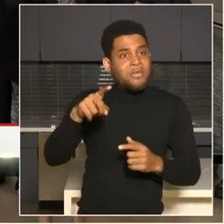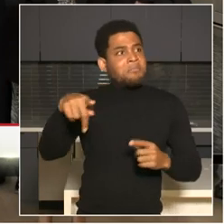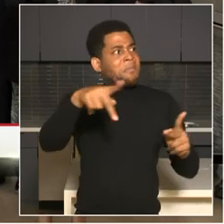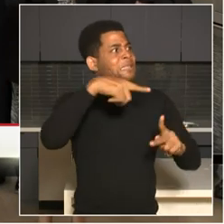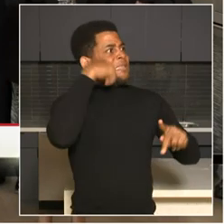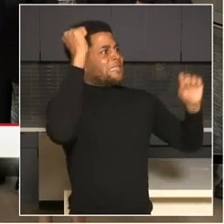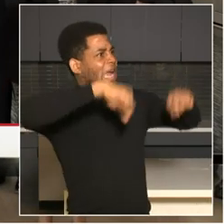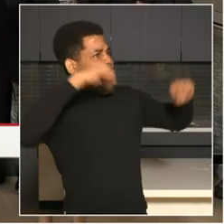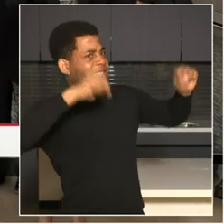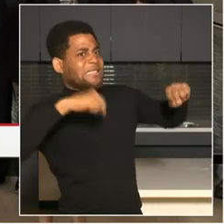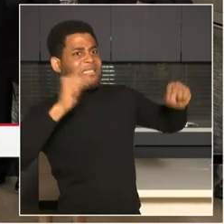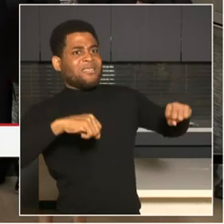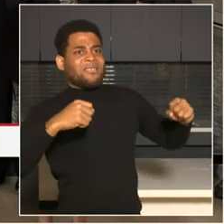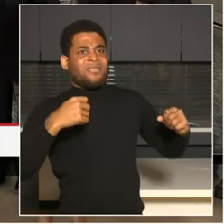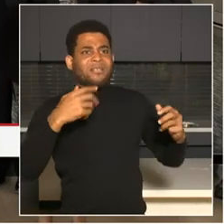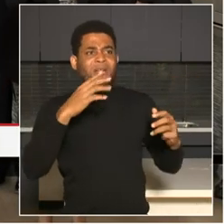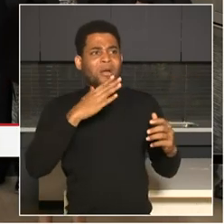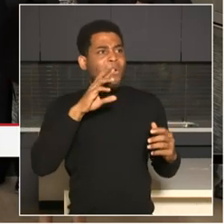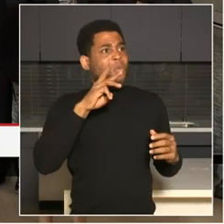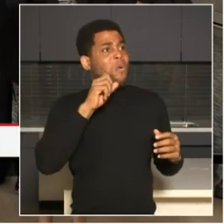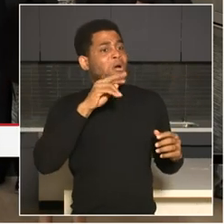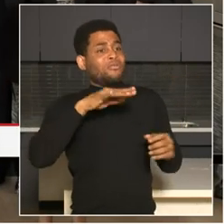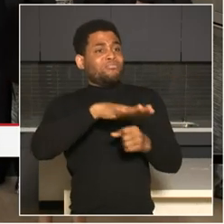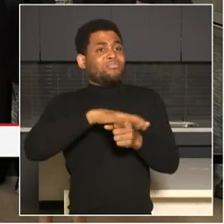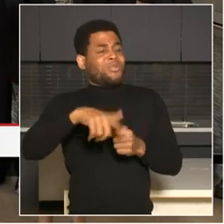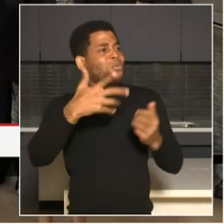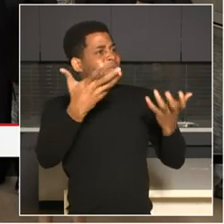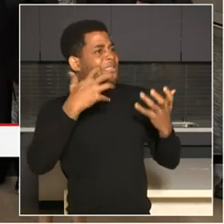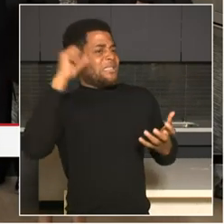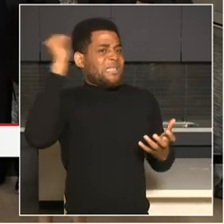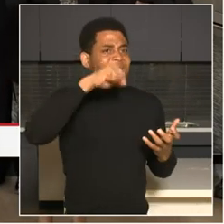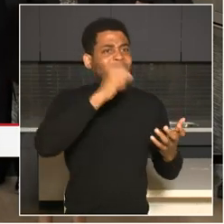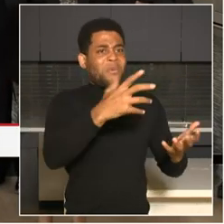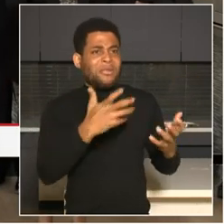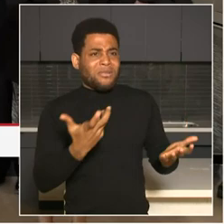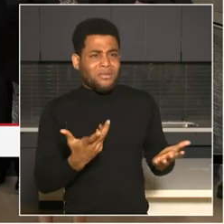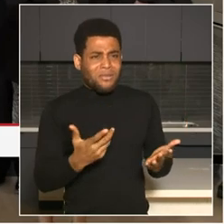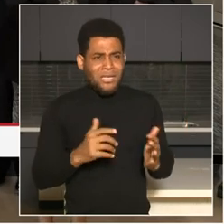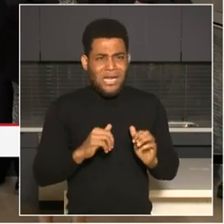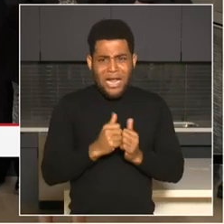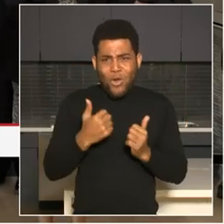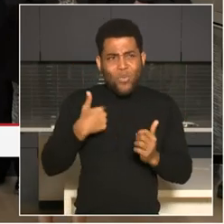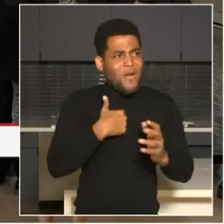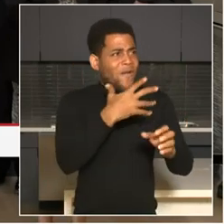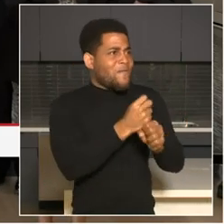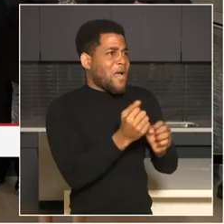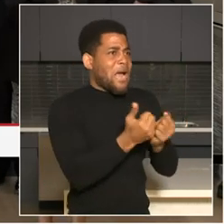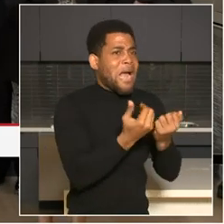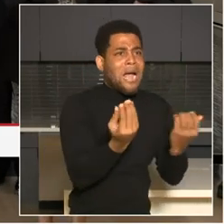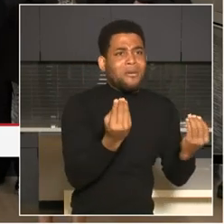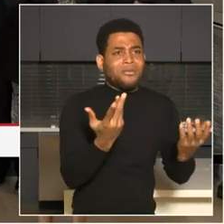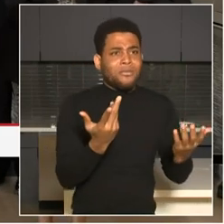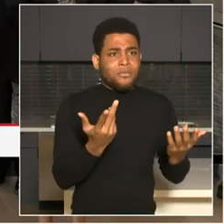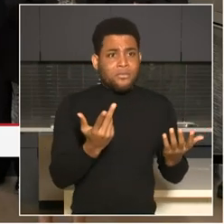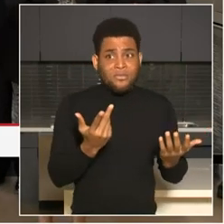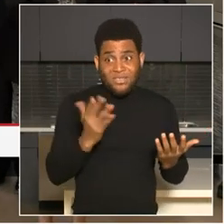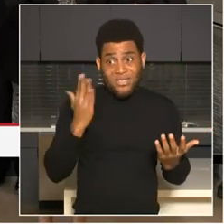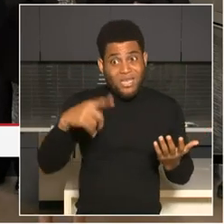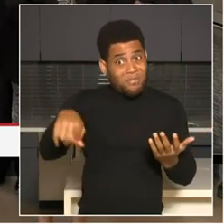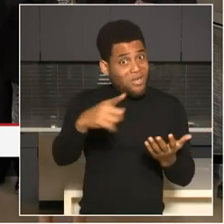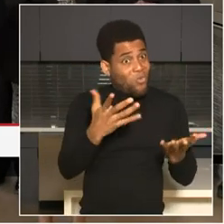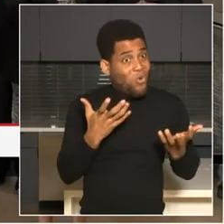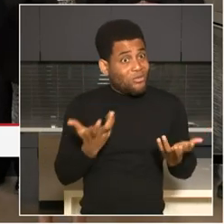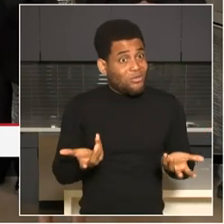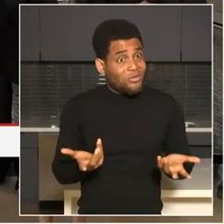are they coming? And how can I sign up for, for one? Uh, we are also in an environment where we have to have more